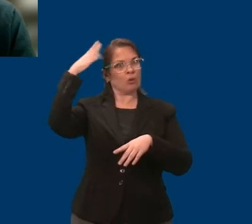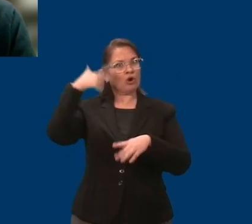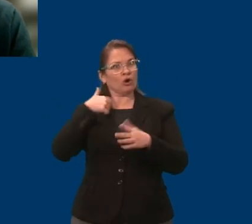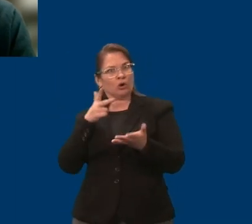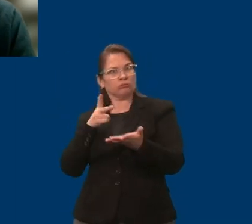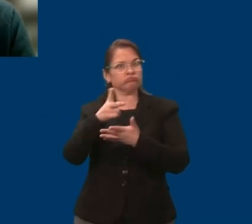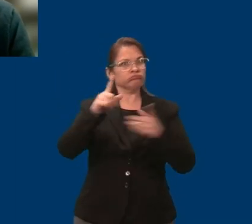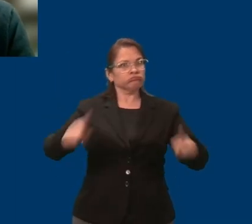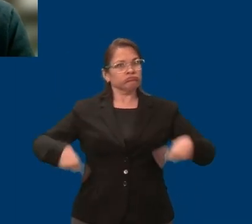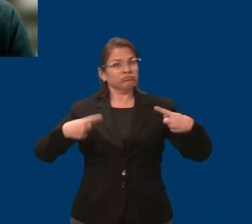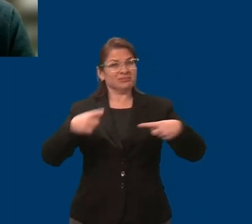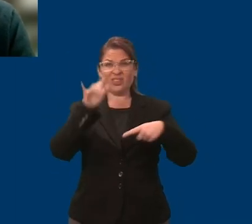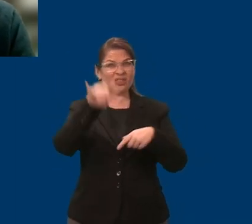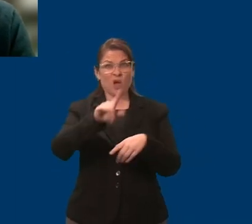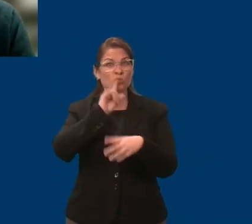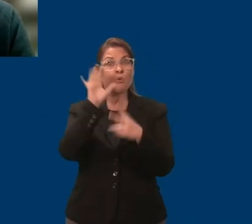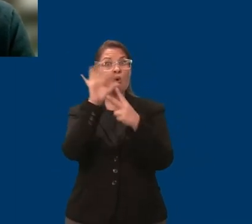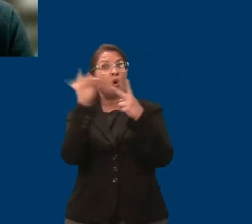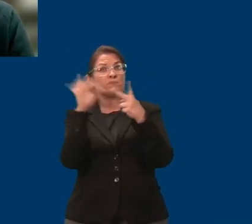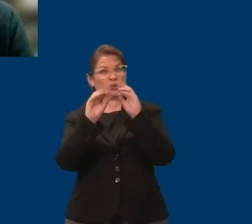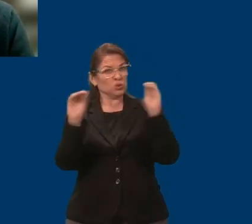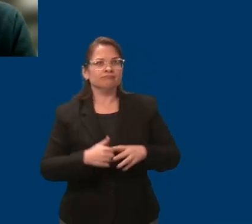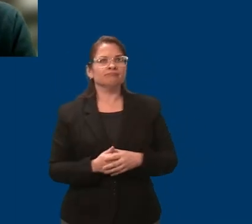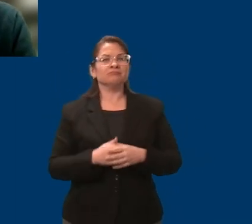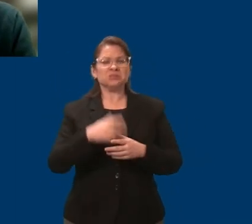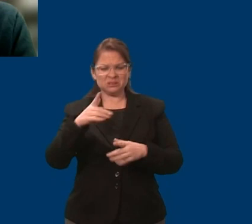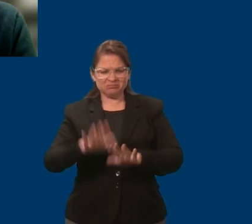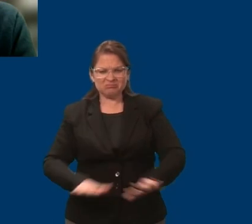even under the most accessible building code.